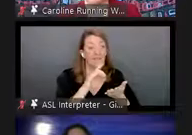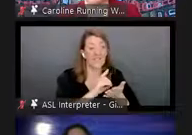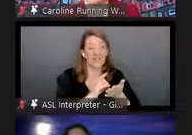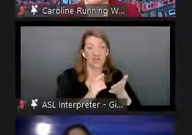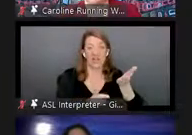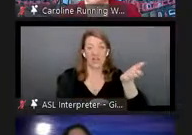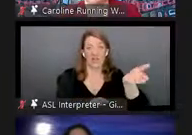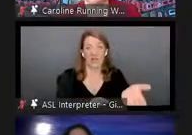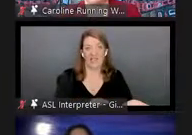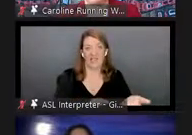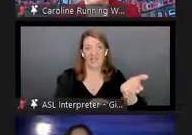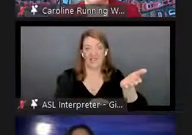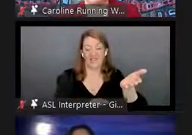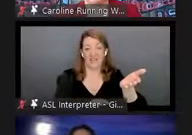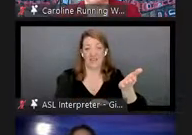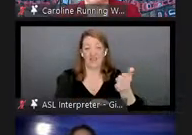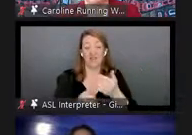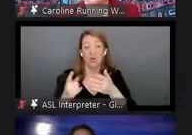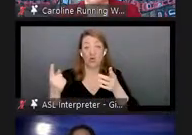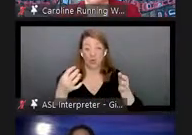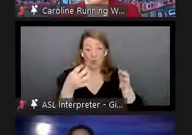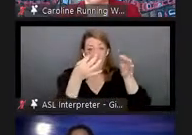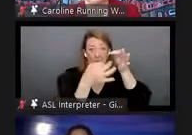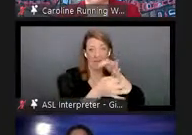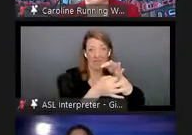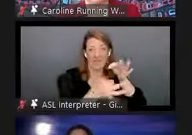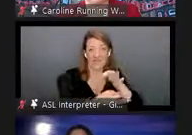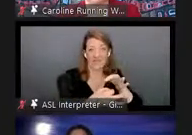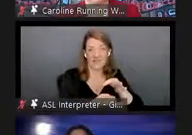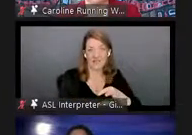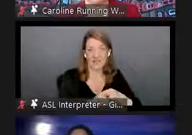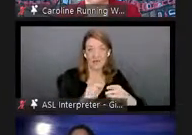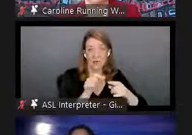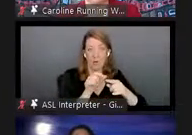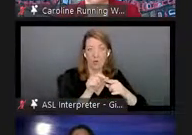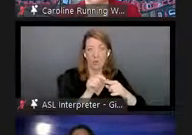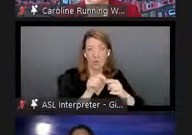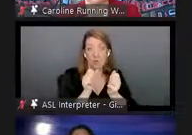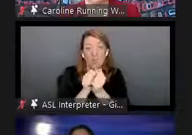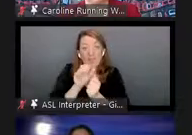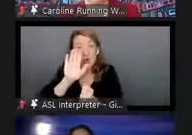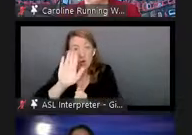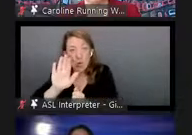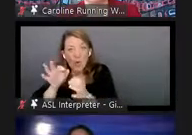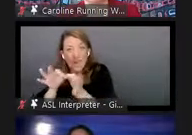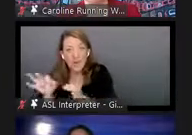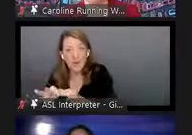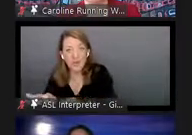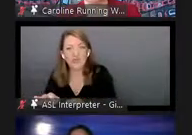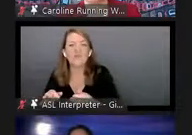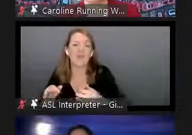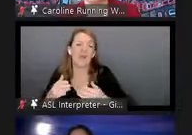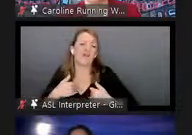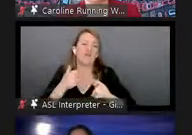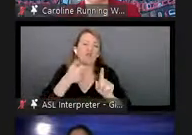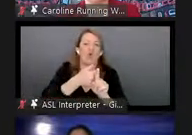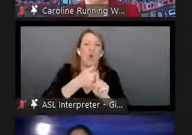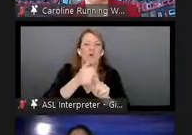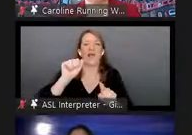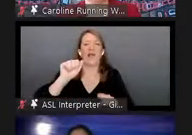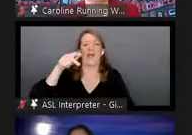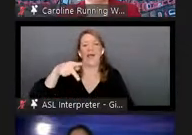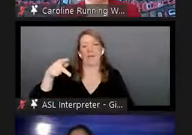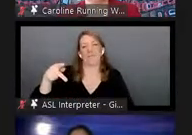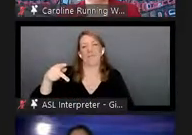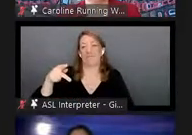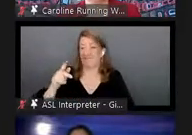go in there and you replace these words with your language you will have your very own app and so there's